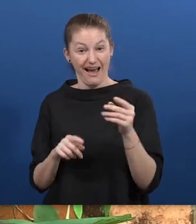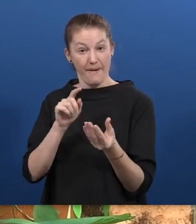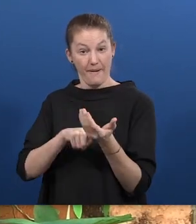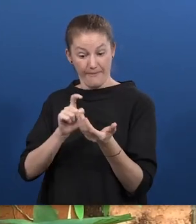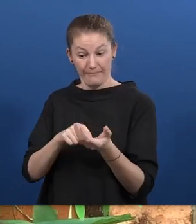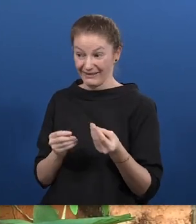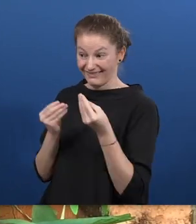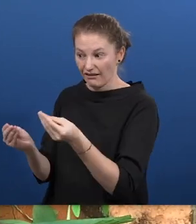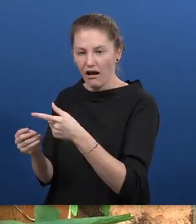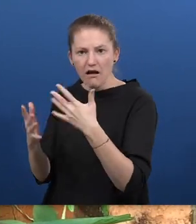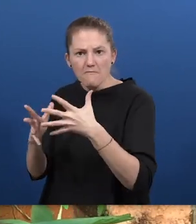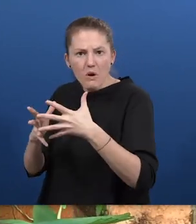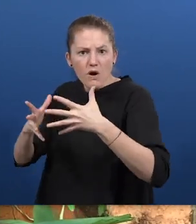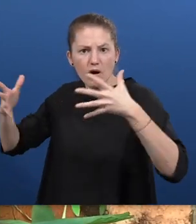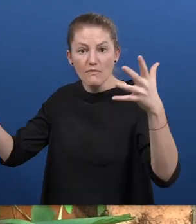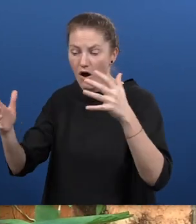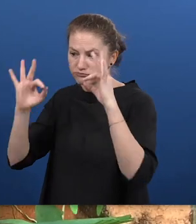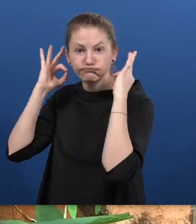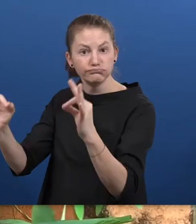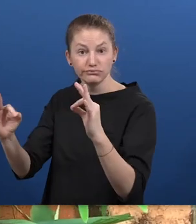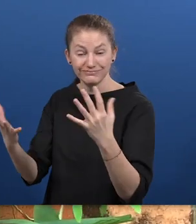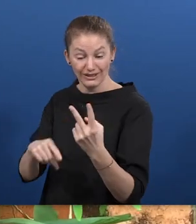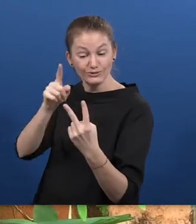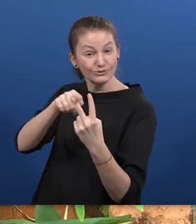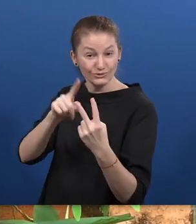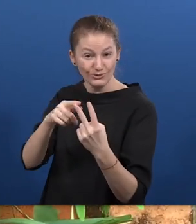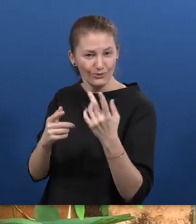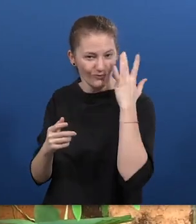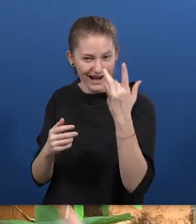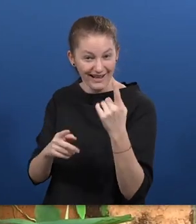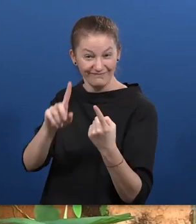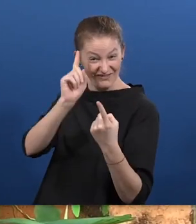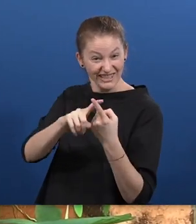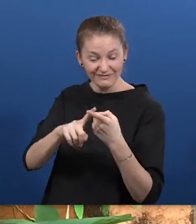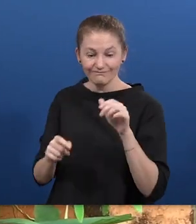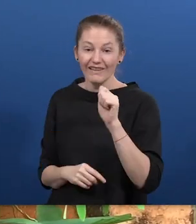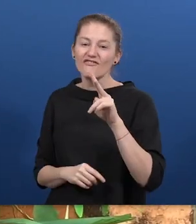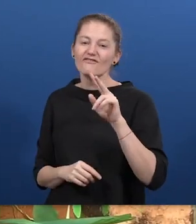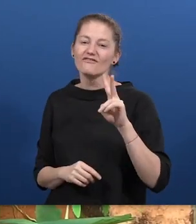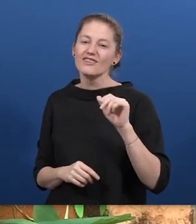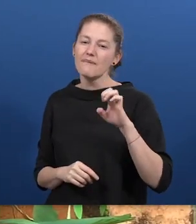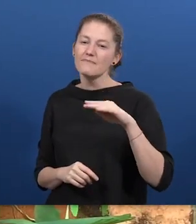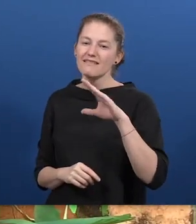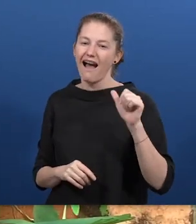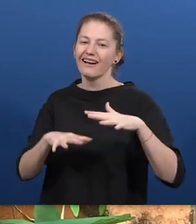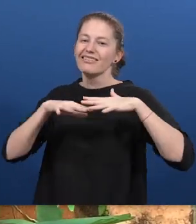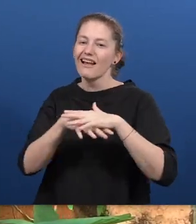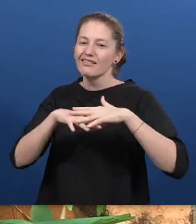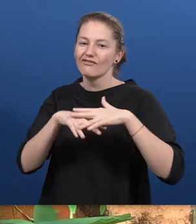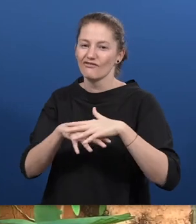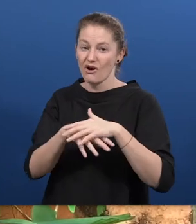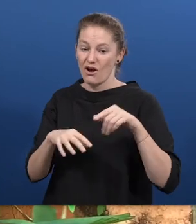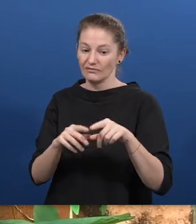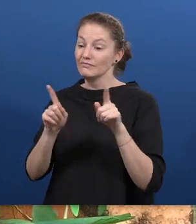decisions. To create the WEMCA network, inserting cultural productions from poorer regions, disseminating the online